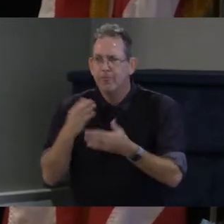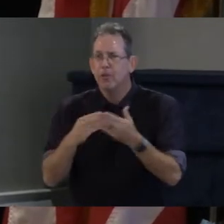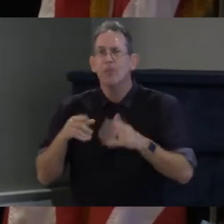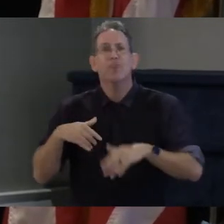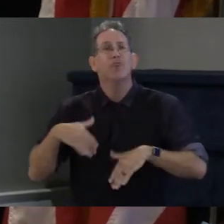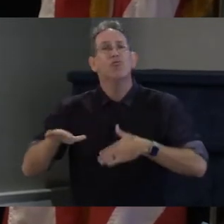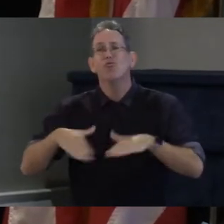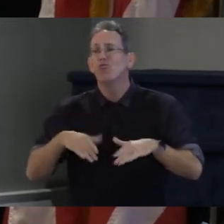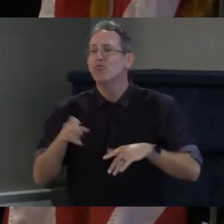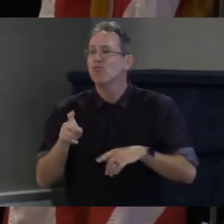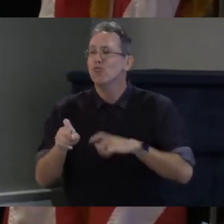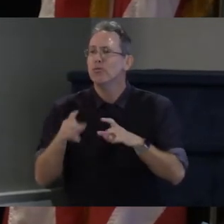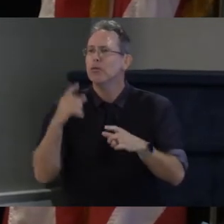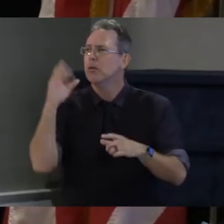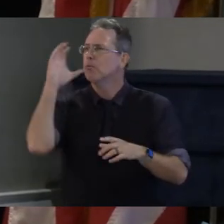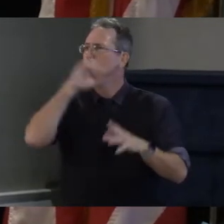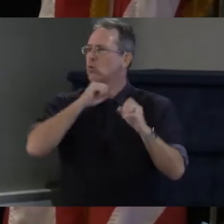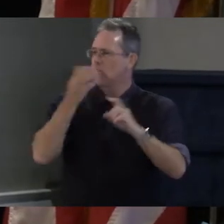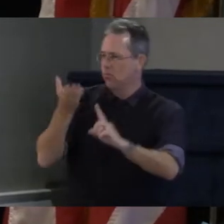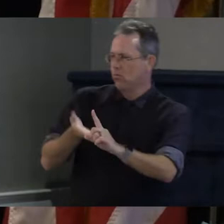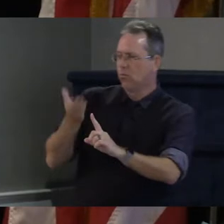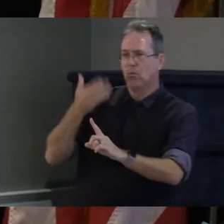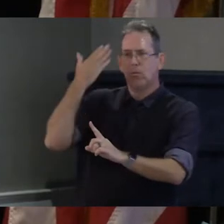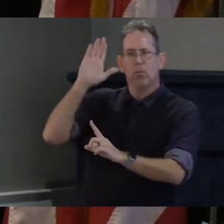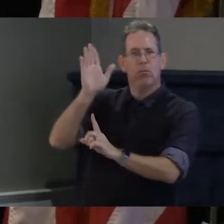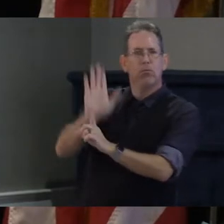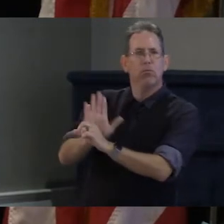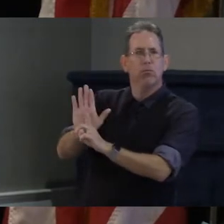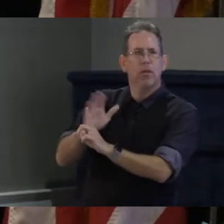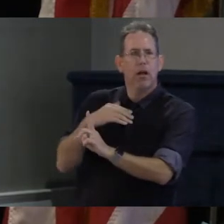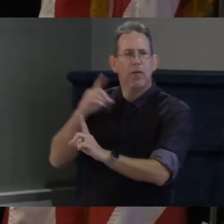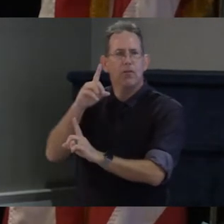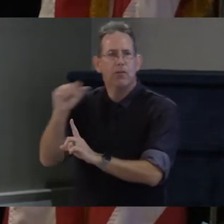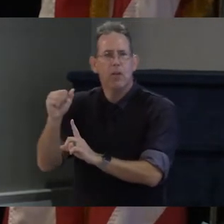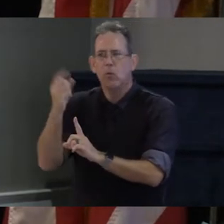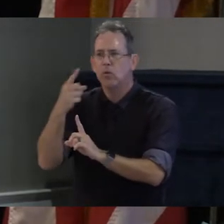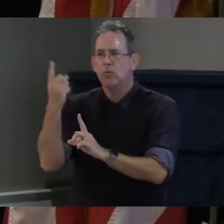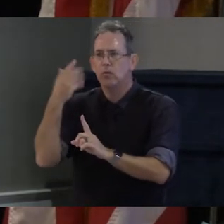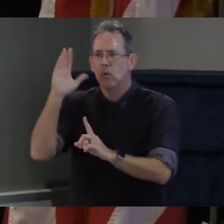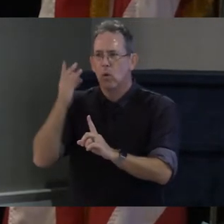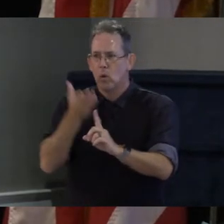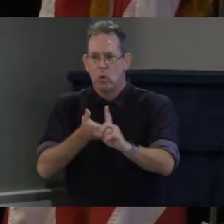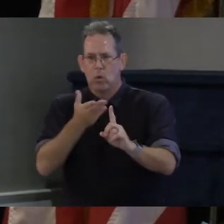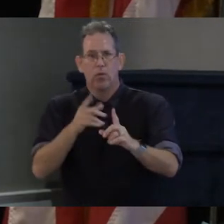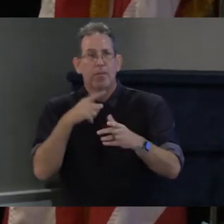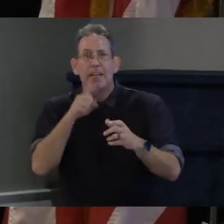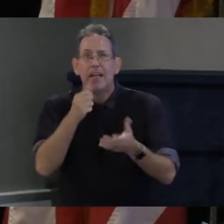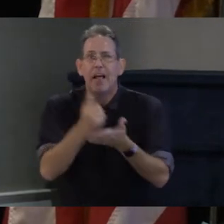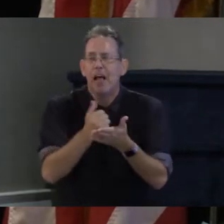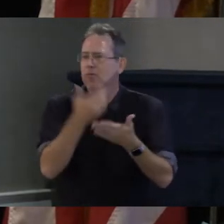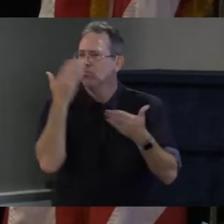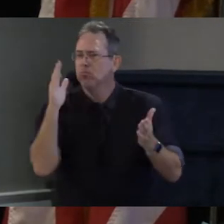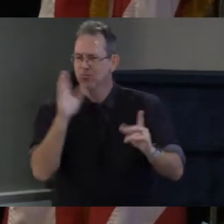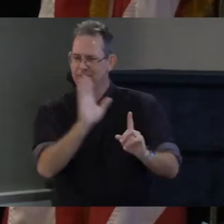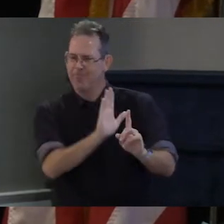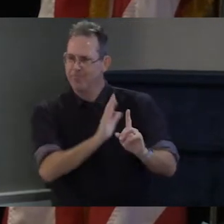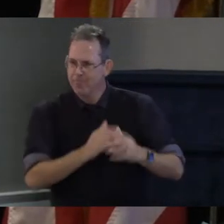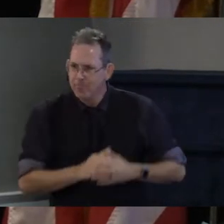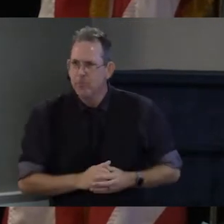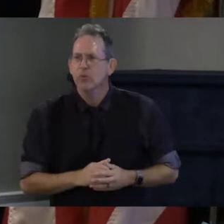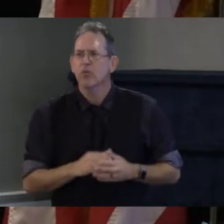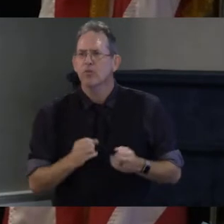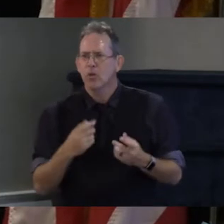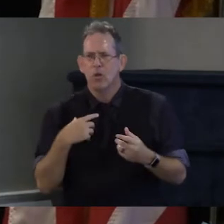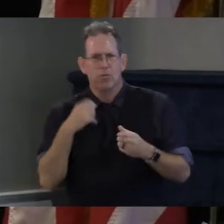we take are able bodied and have whatever we need to get what we want and what is amazing is how